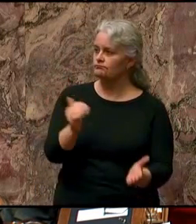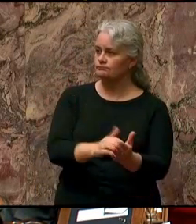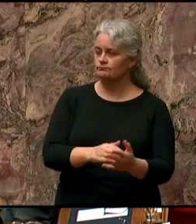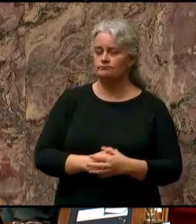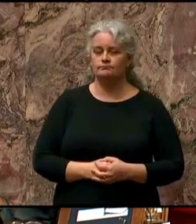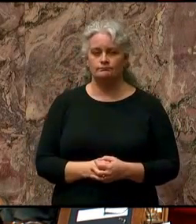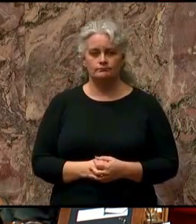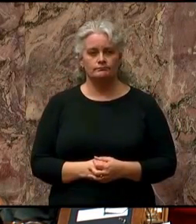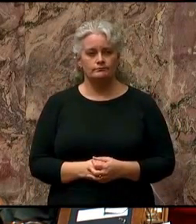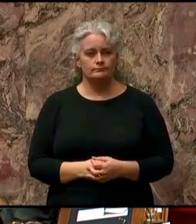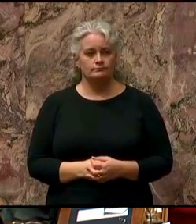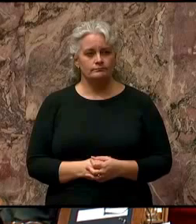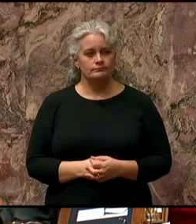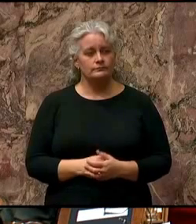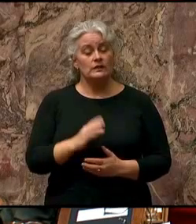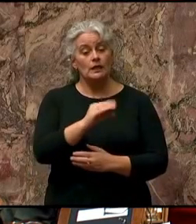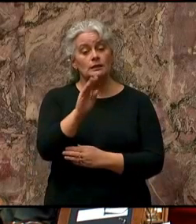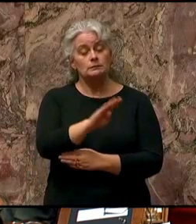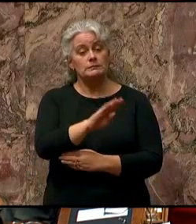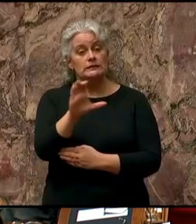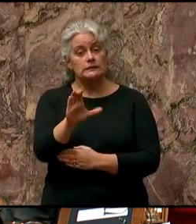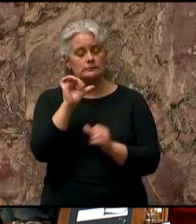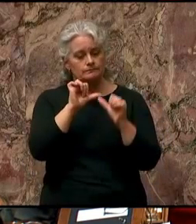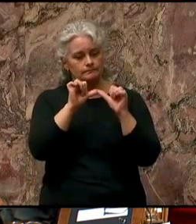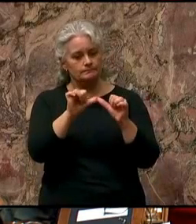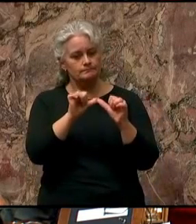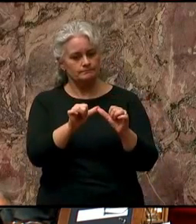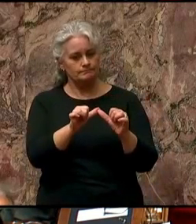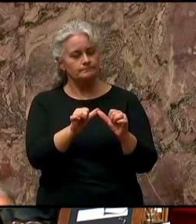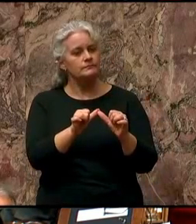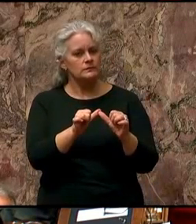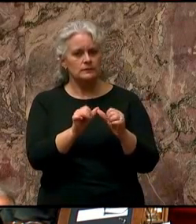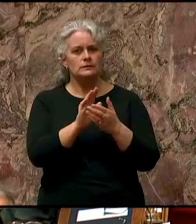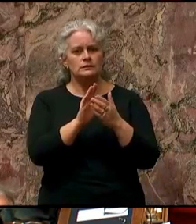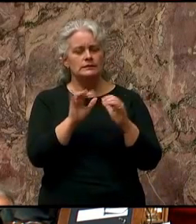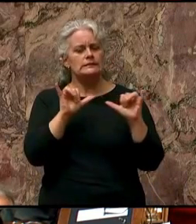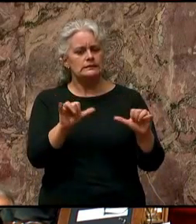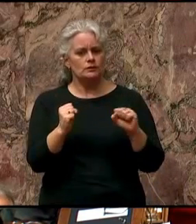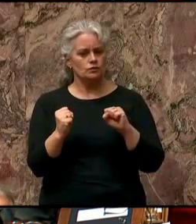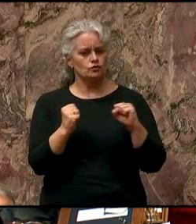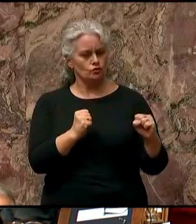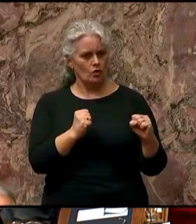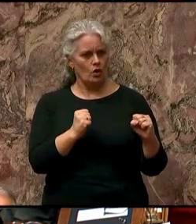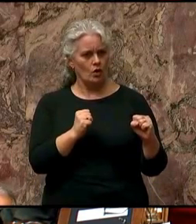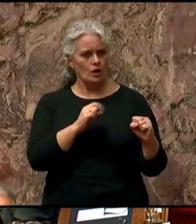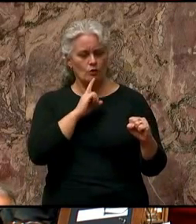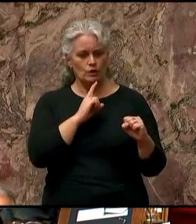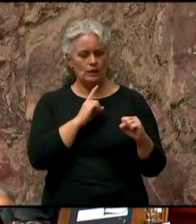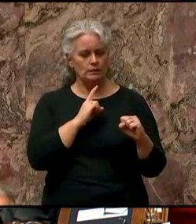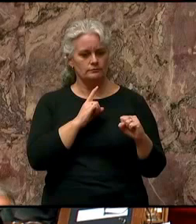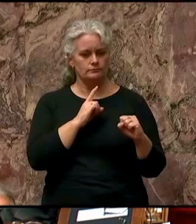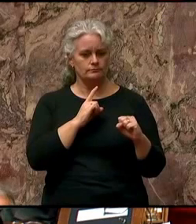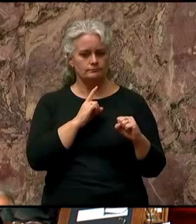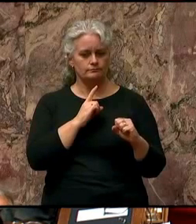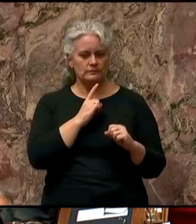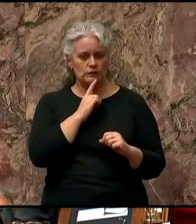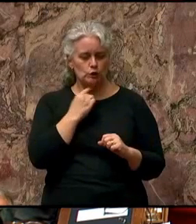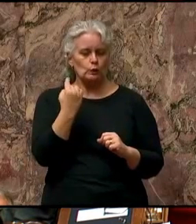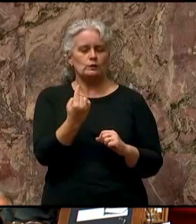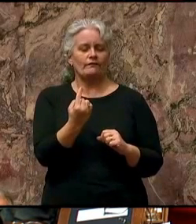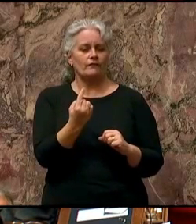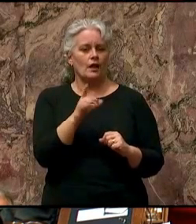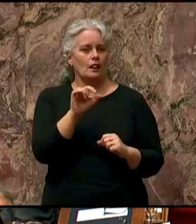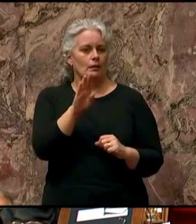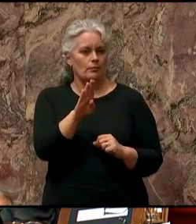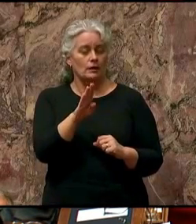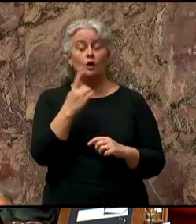budget. And BC will continue to stand strong in an exclusive club. In terms of